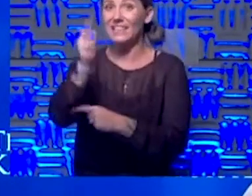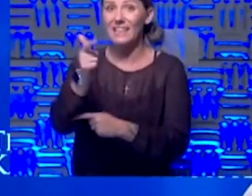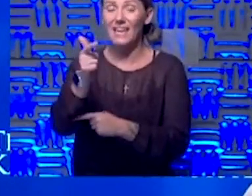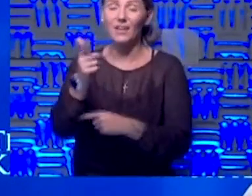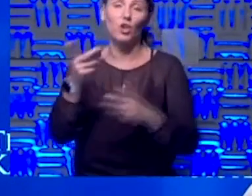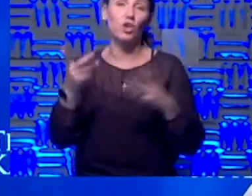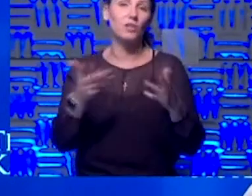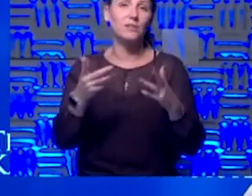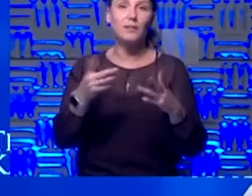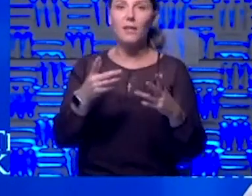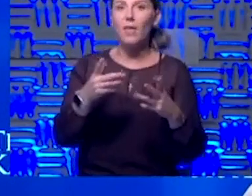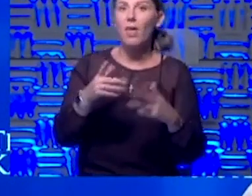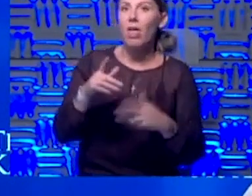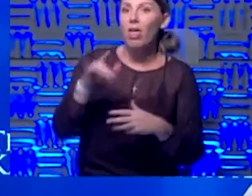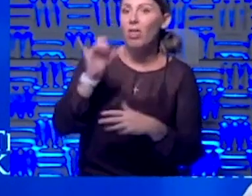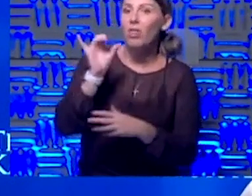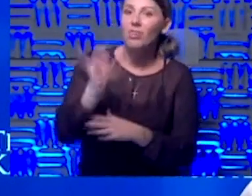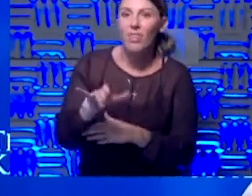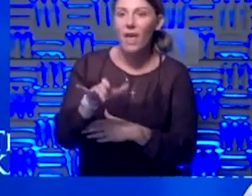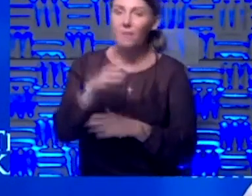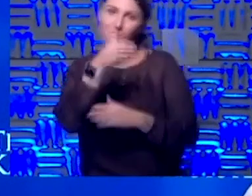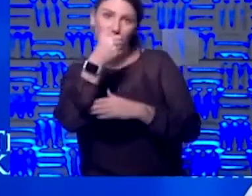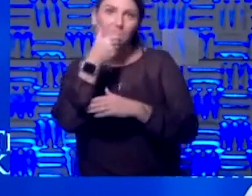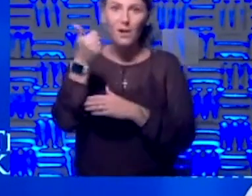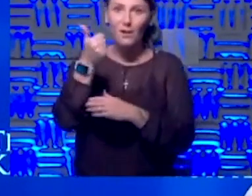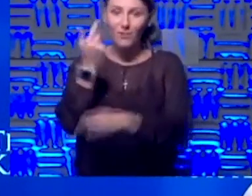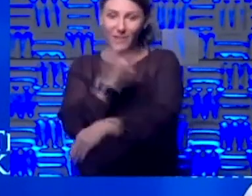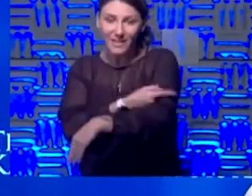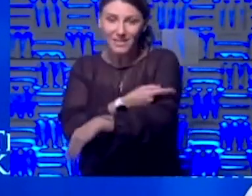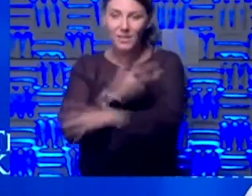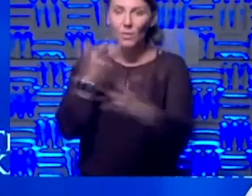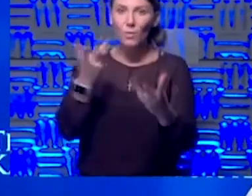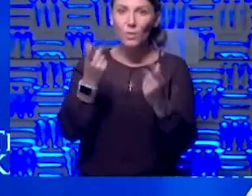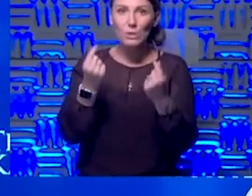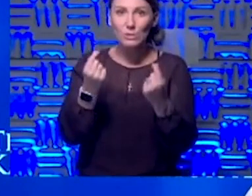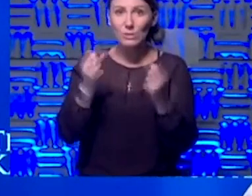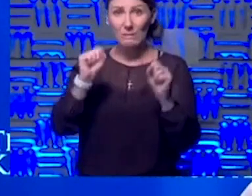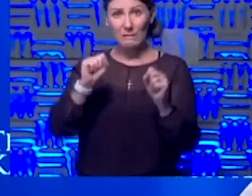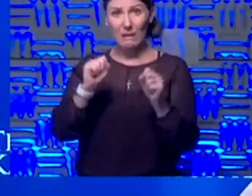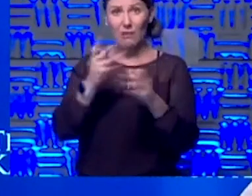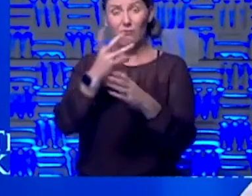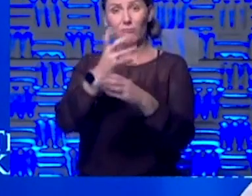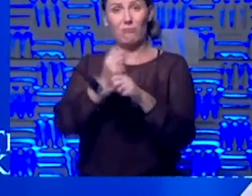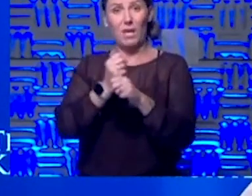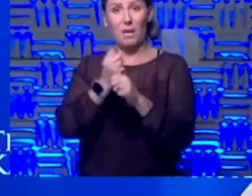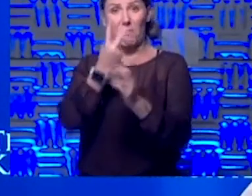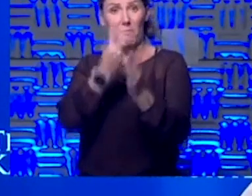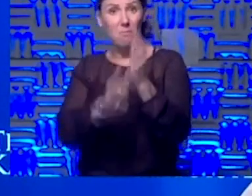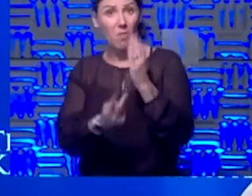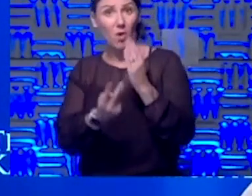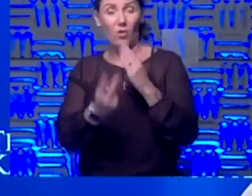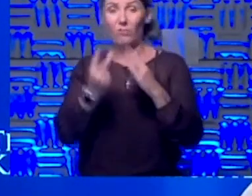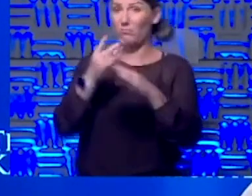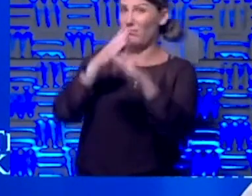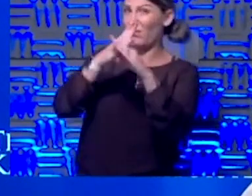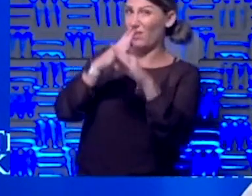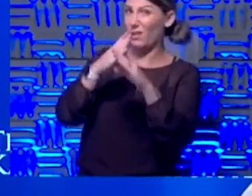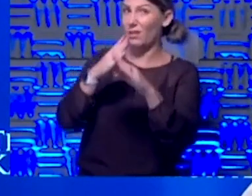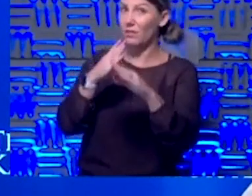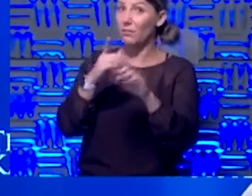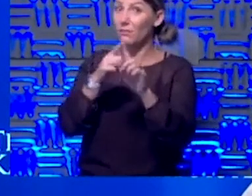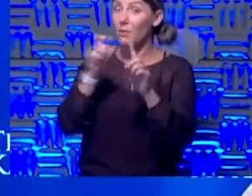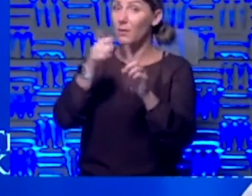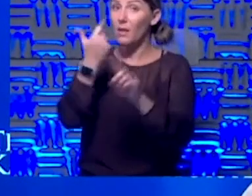deemed to be the vaccine, the better one, does this prevent us from getting a different one for COVID?